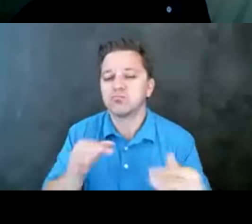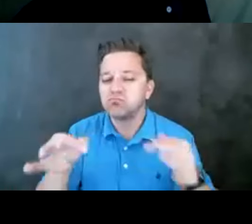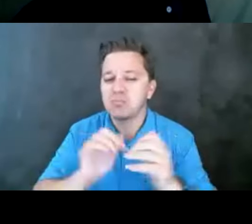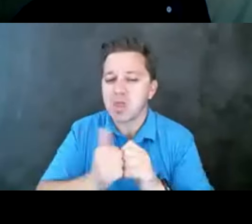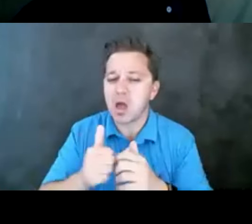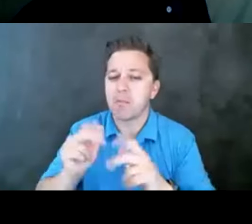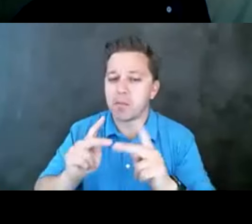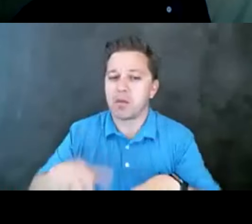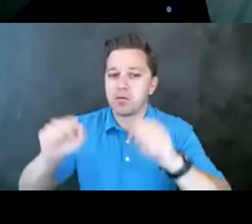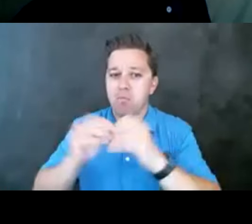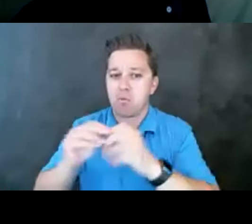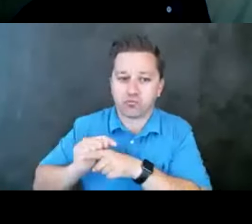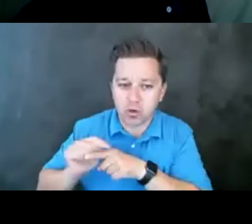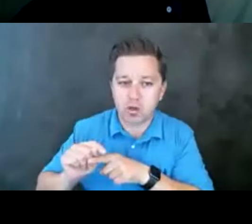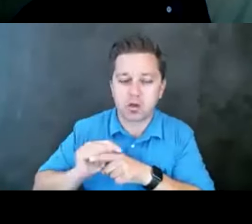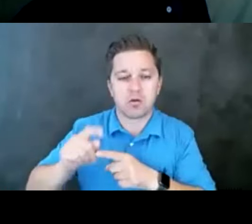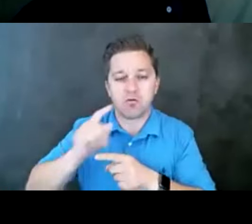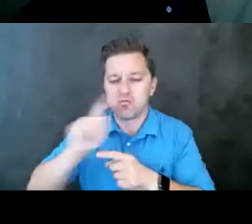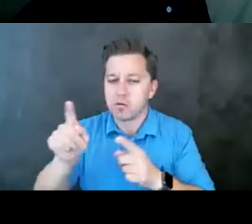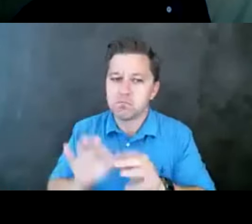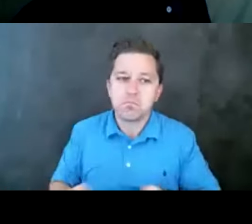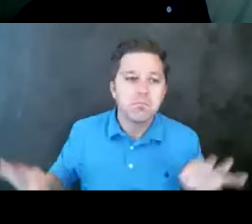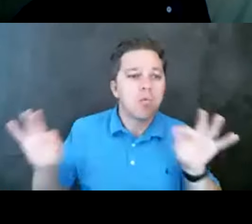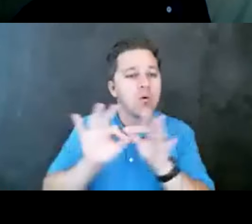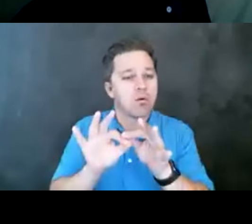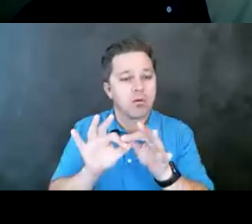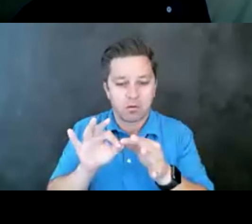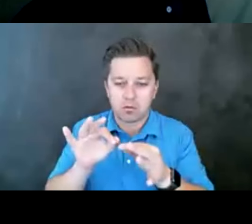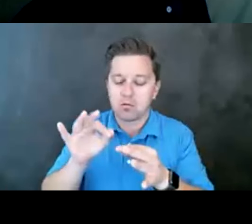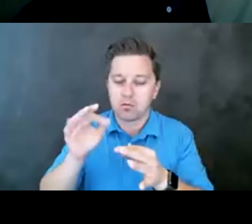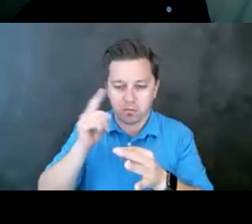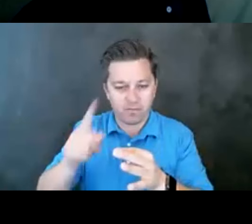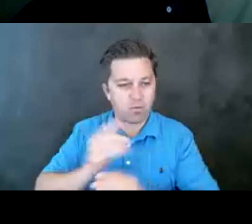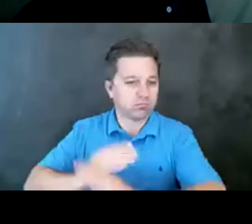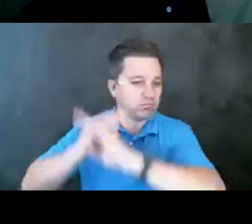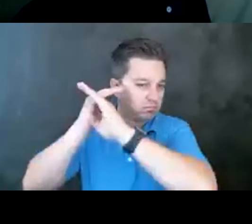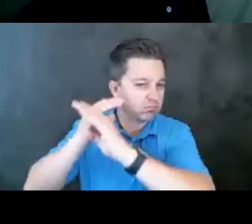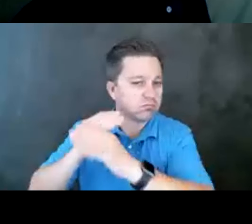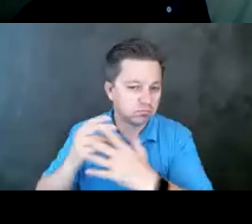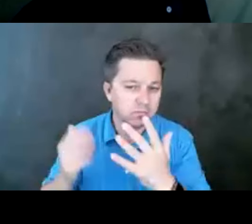on those and how it really is such a vital part of suicide prevention means safety.